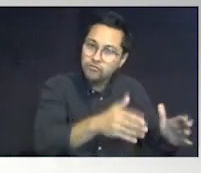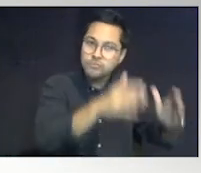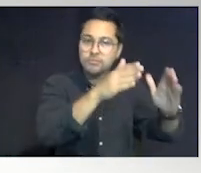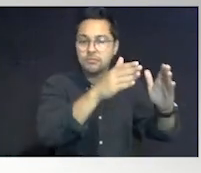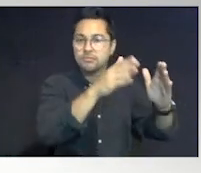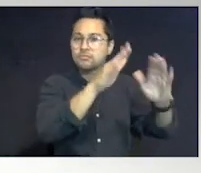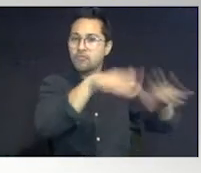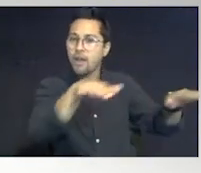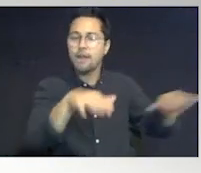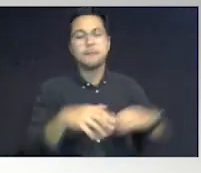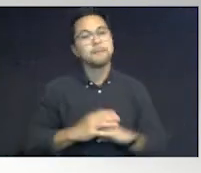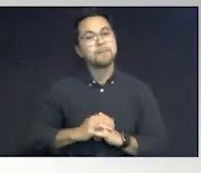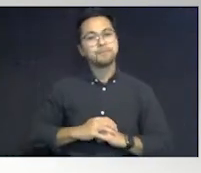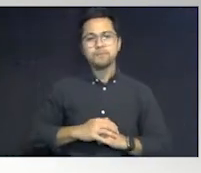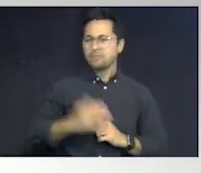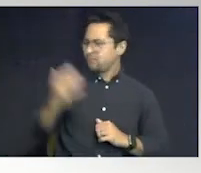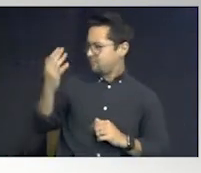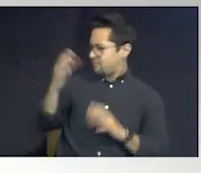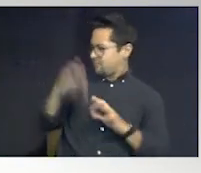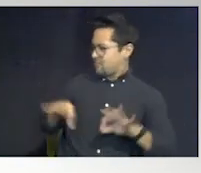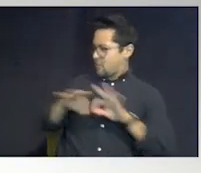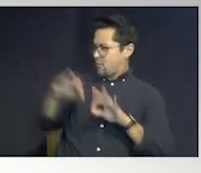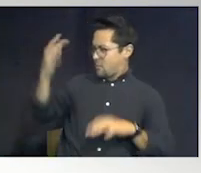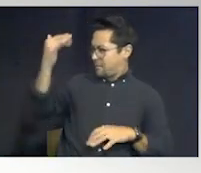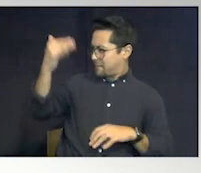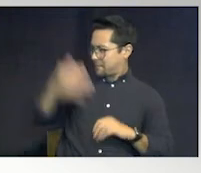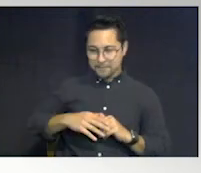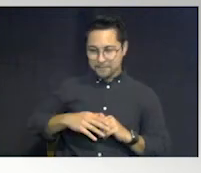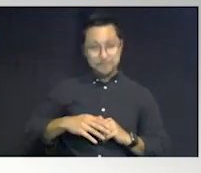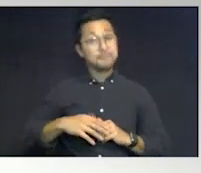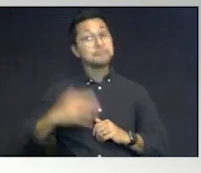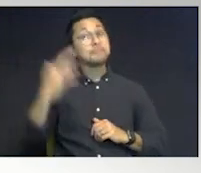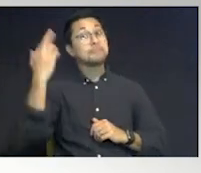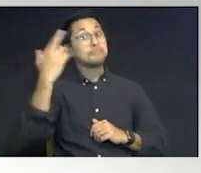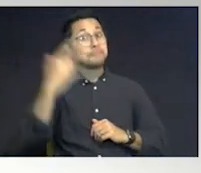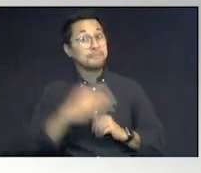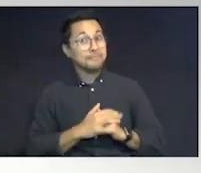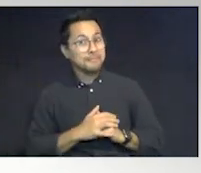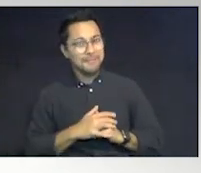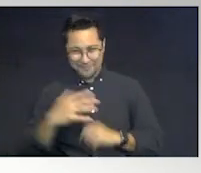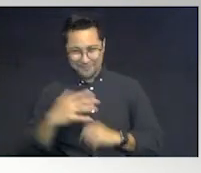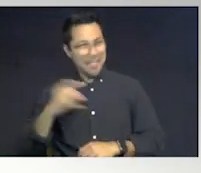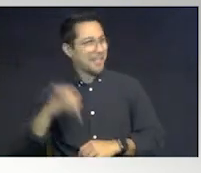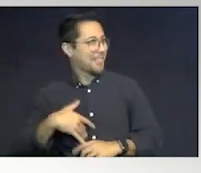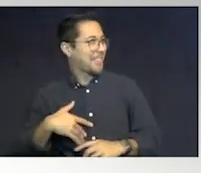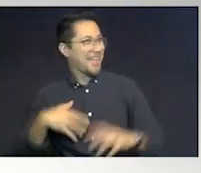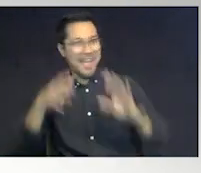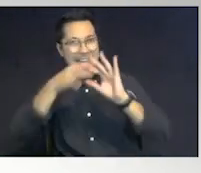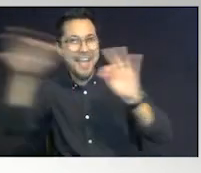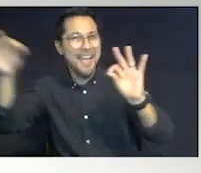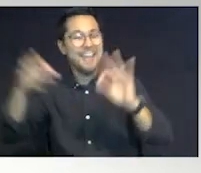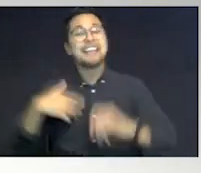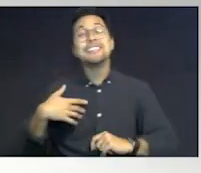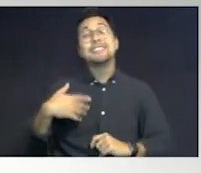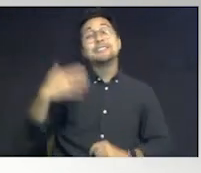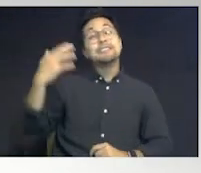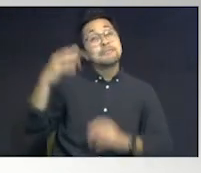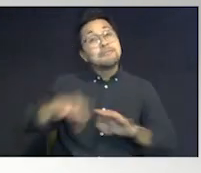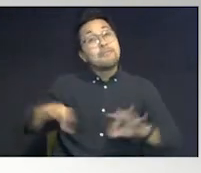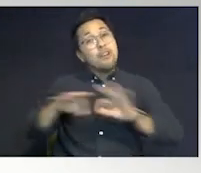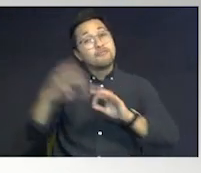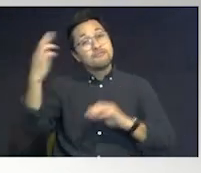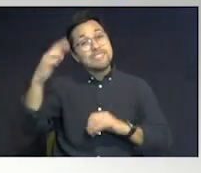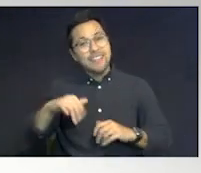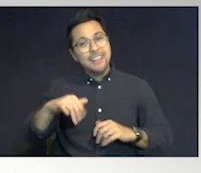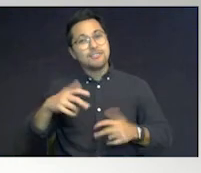Why is this important, Donna? It is important because, like that set up, it is important because those are the